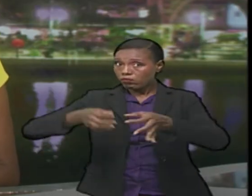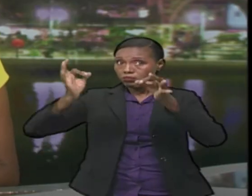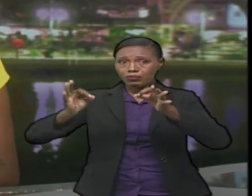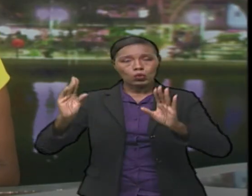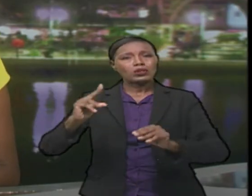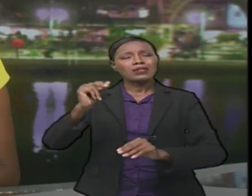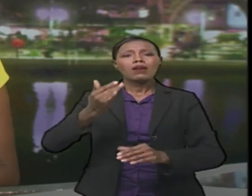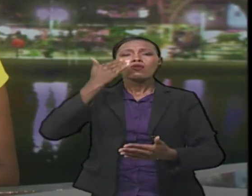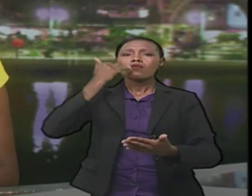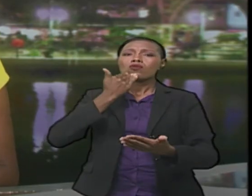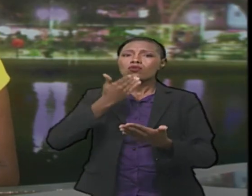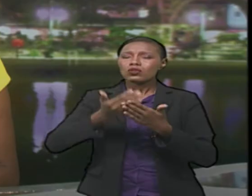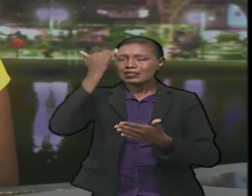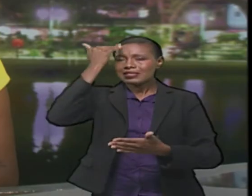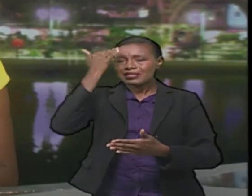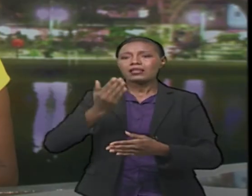sense and morals to prevail.